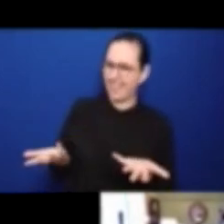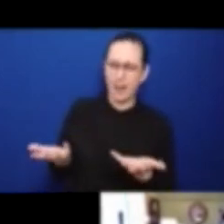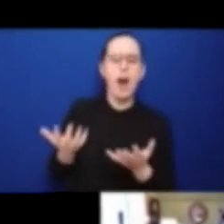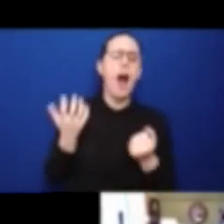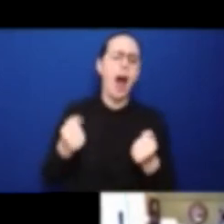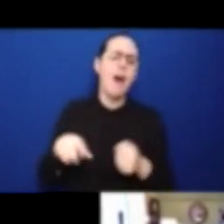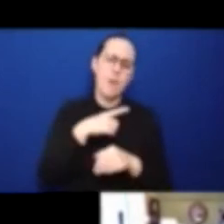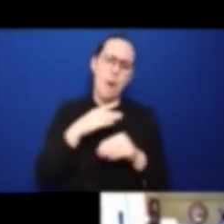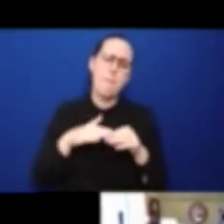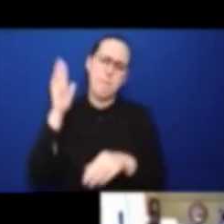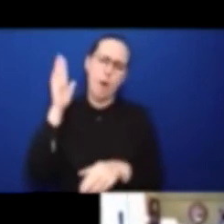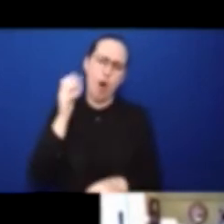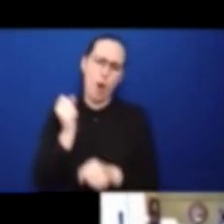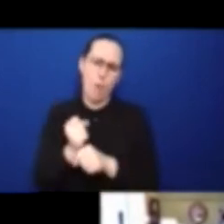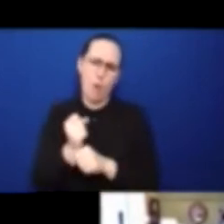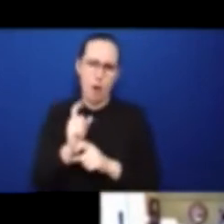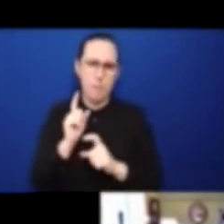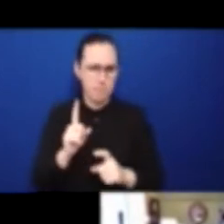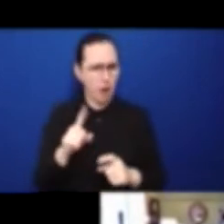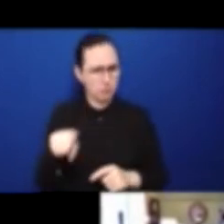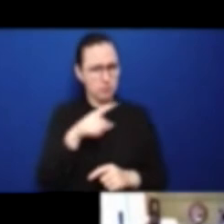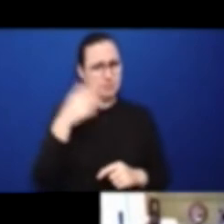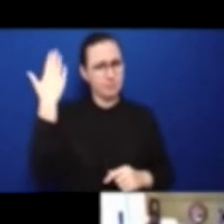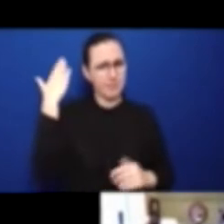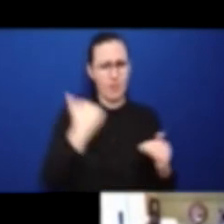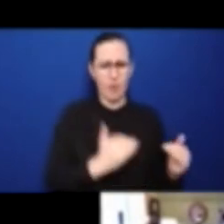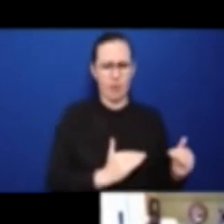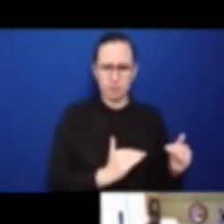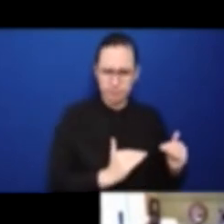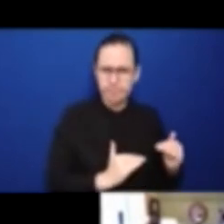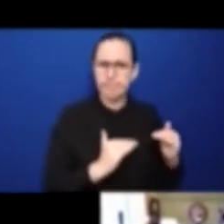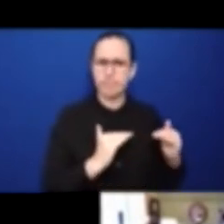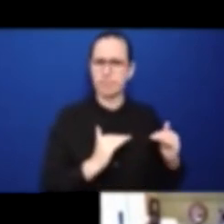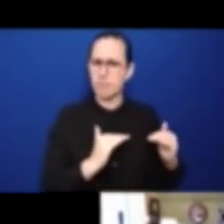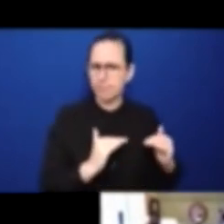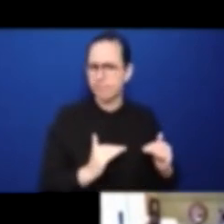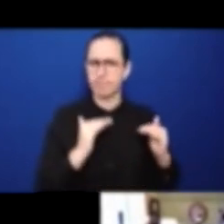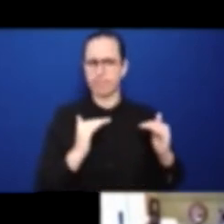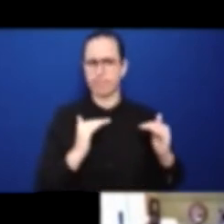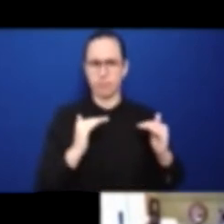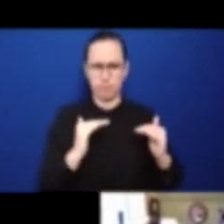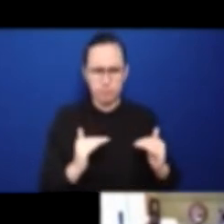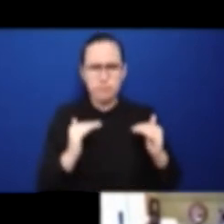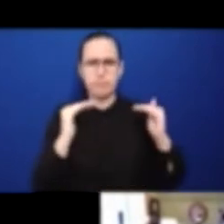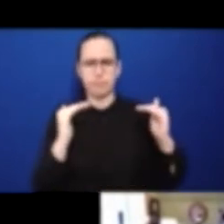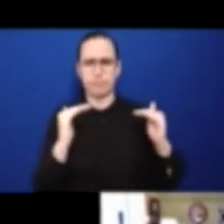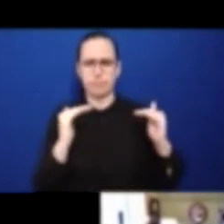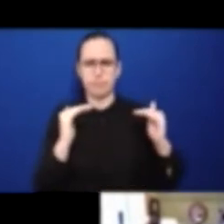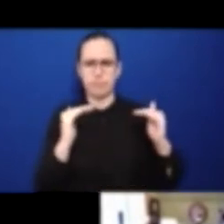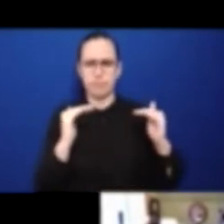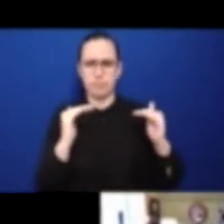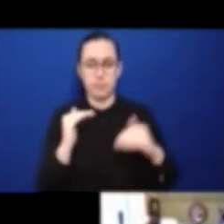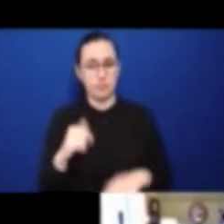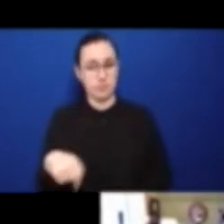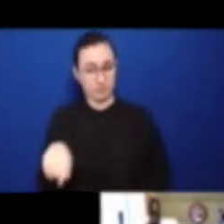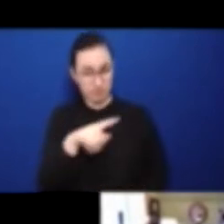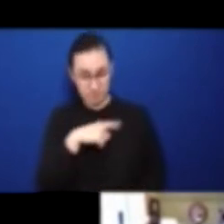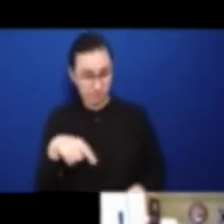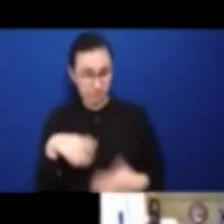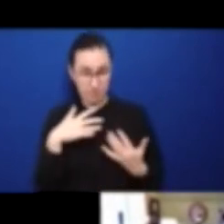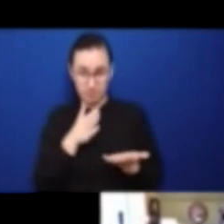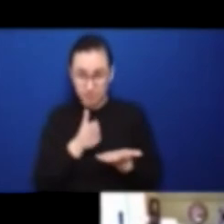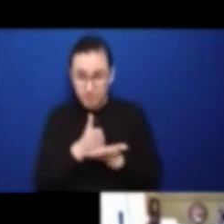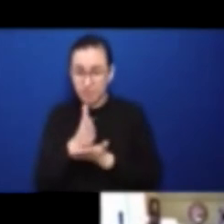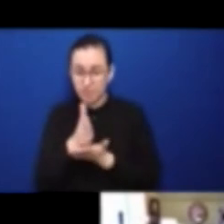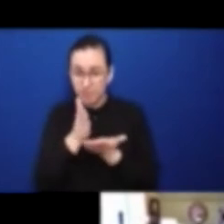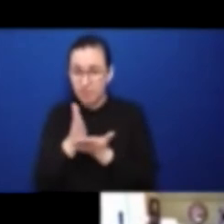we quite could have imagined. That we would make progress on all three of those fronts as quickly as we did.